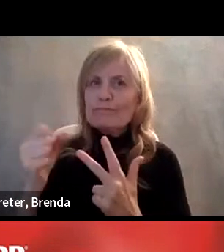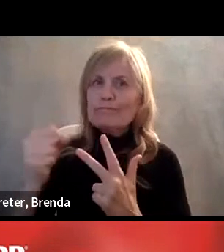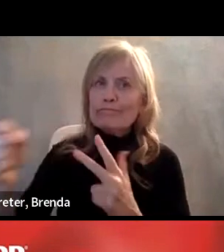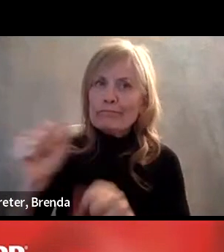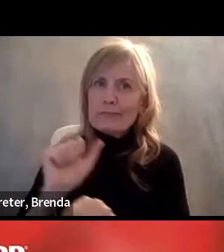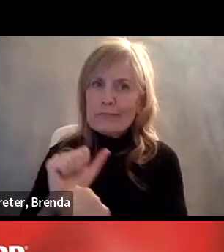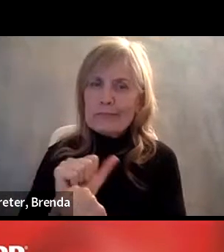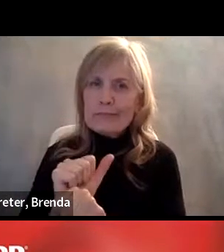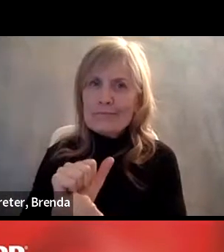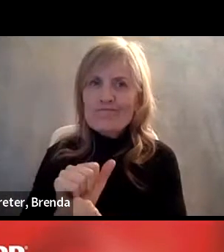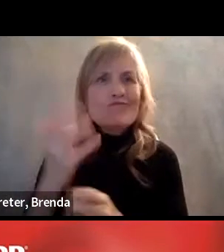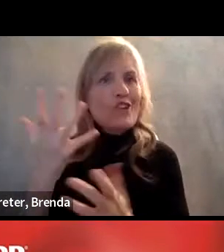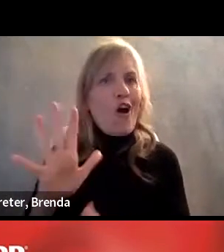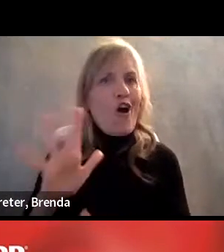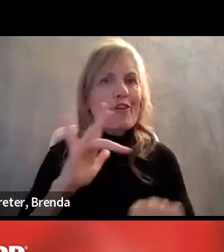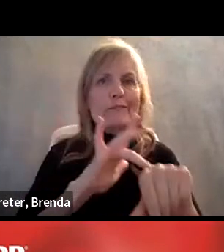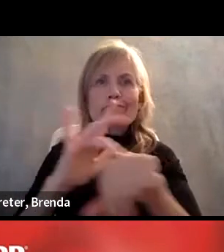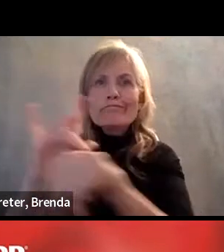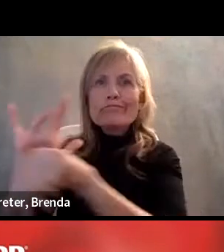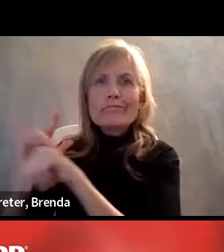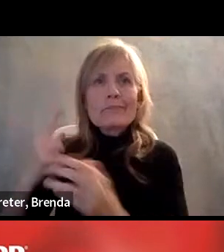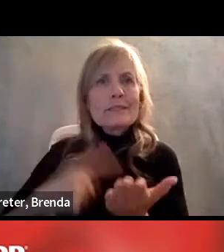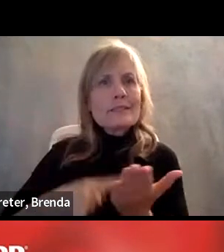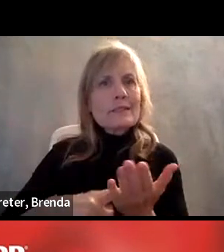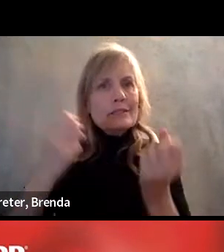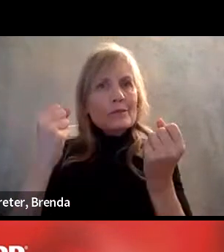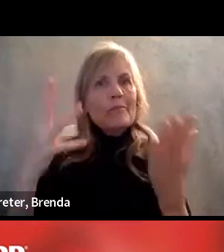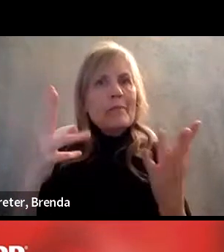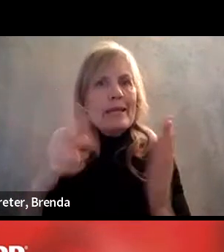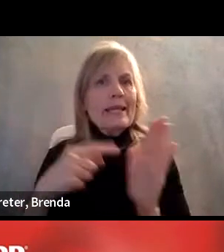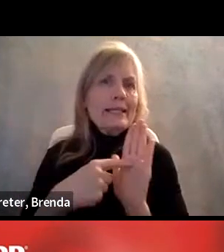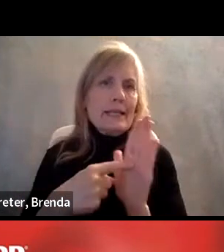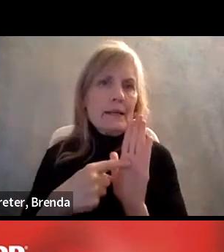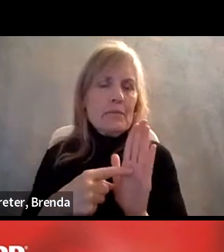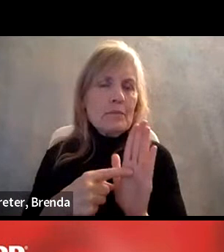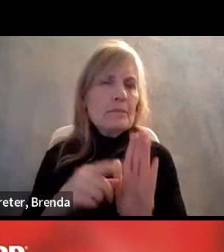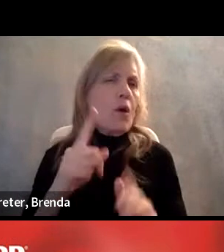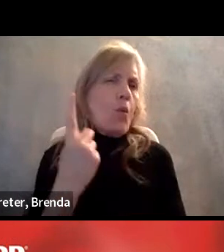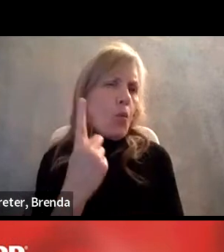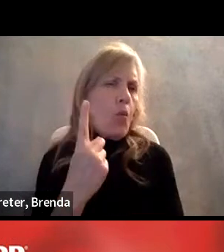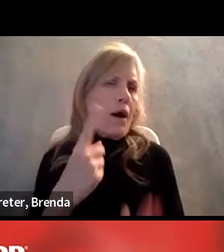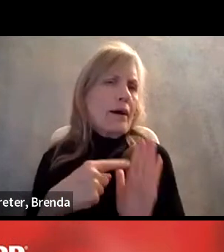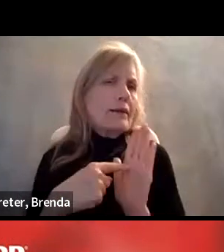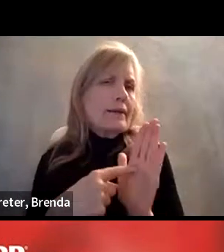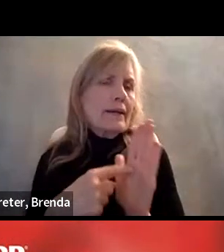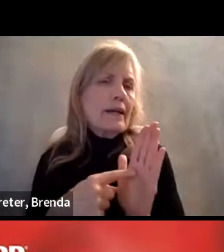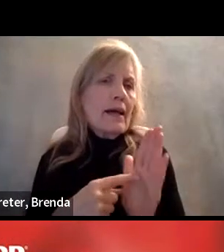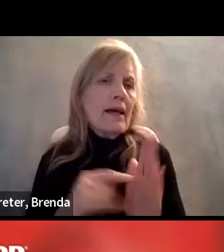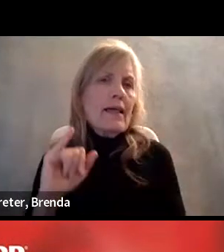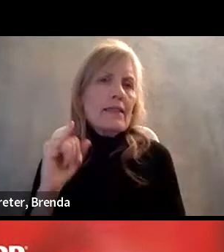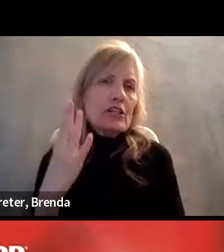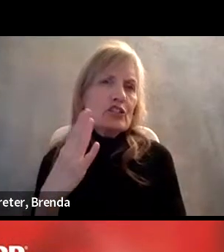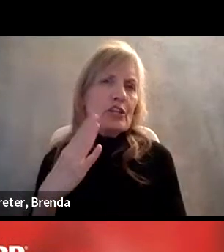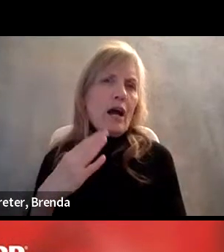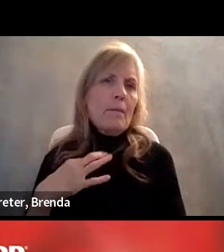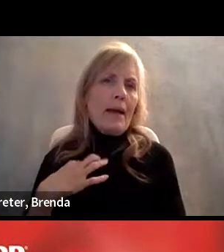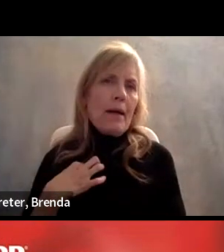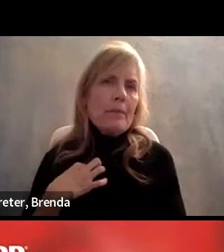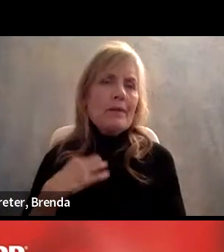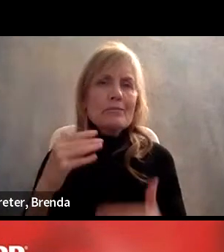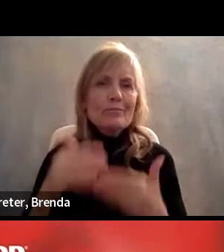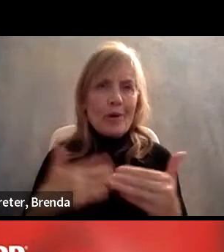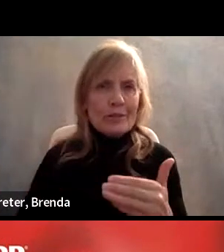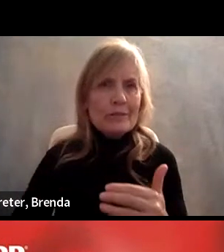have touched on a lot of this. Um, one, I wanted to mention an example in job postings or the application process is around availability.